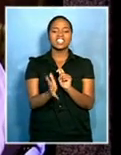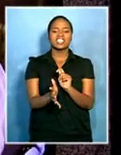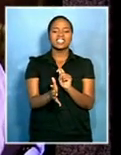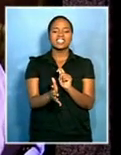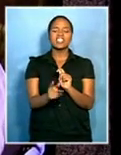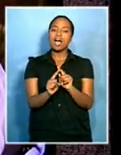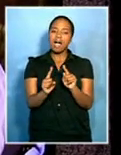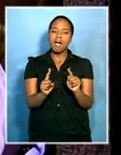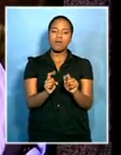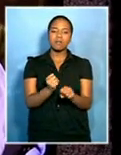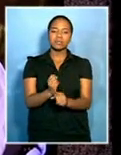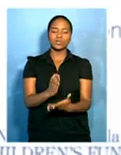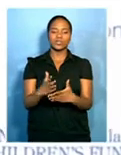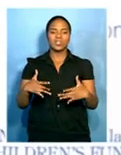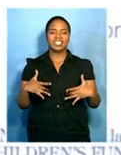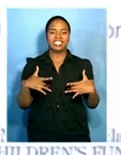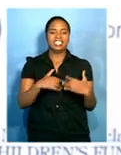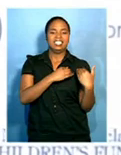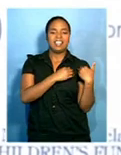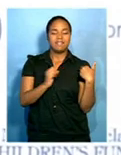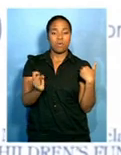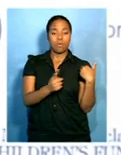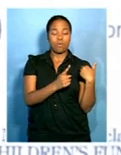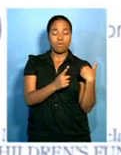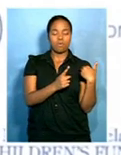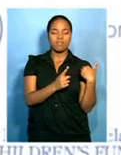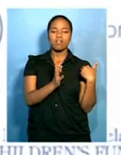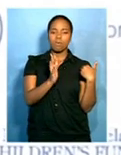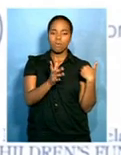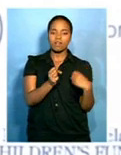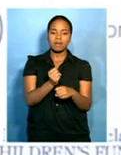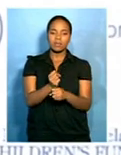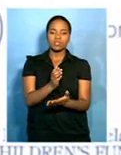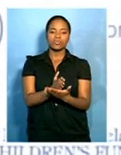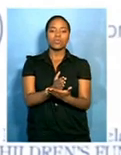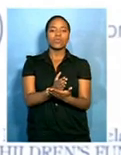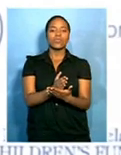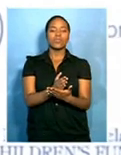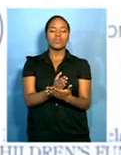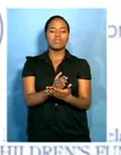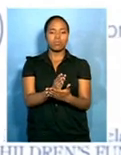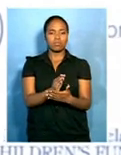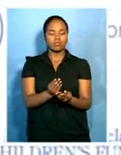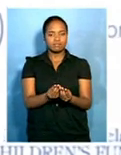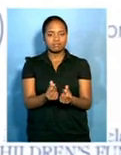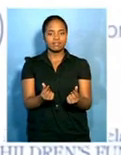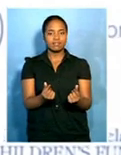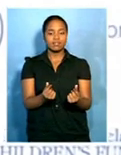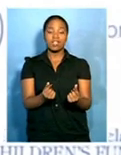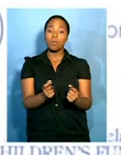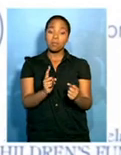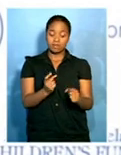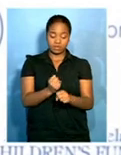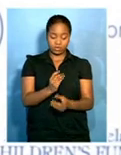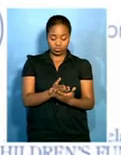towards a secure future. The time is yet to come for farewells, as many of us, by choice or